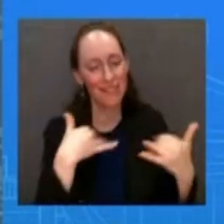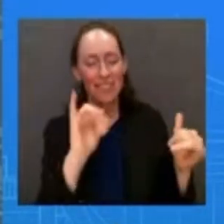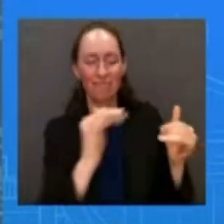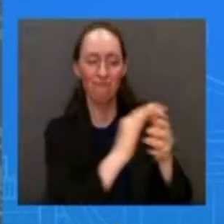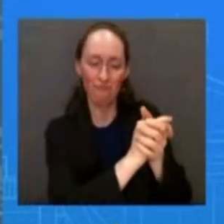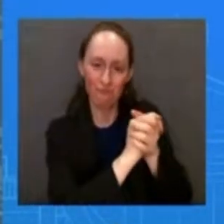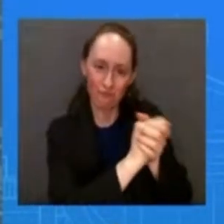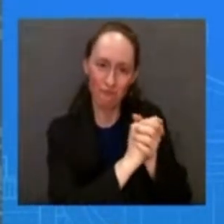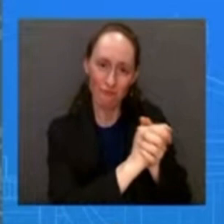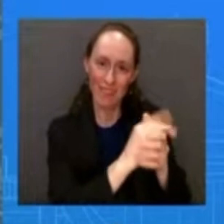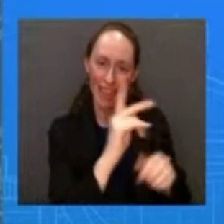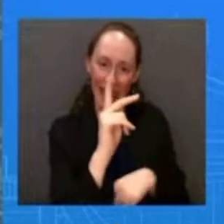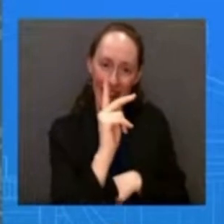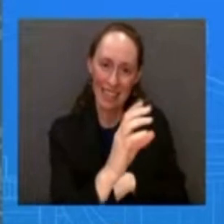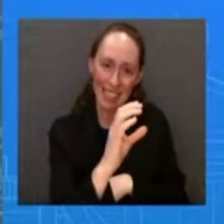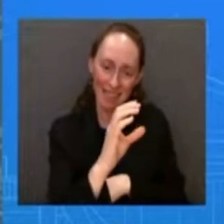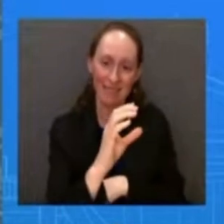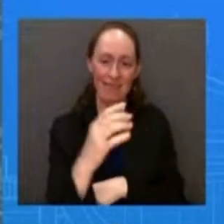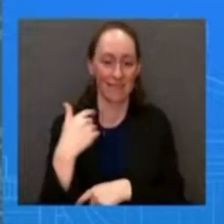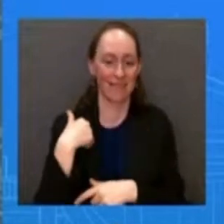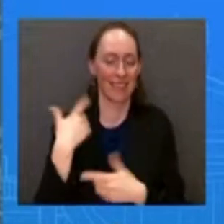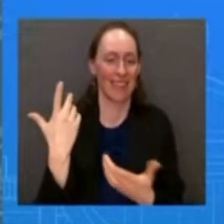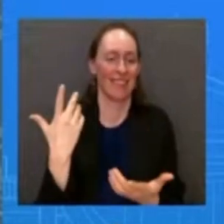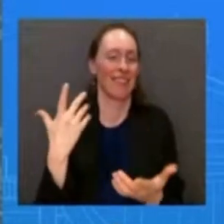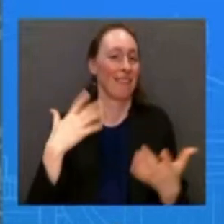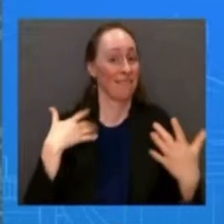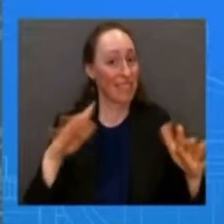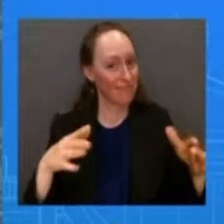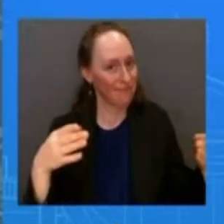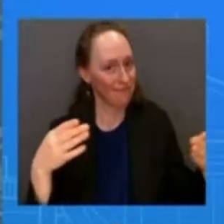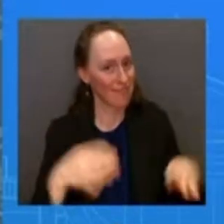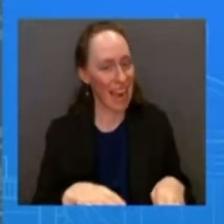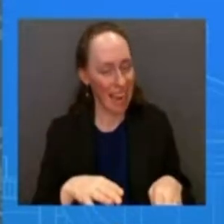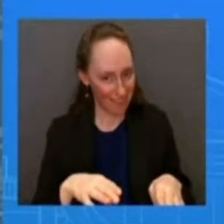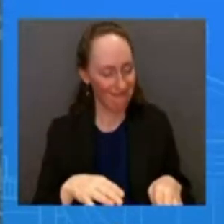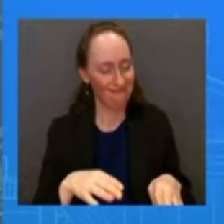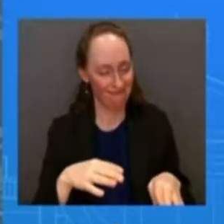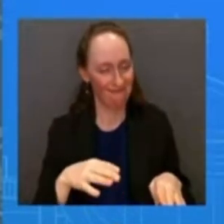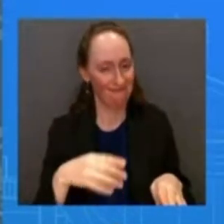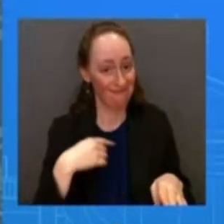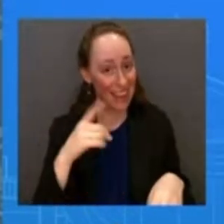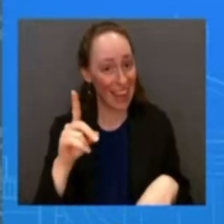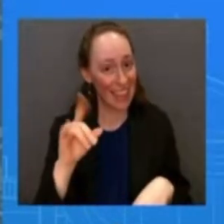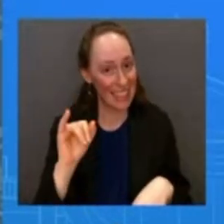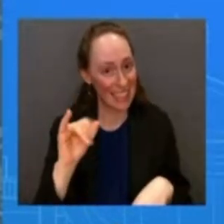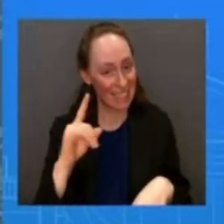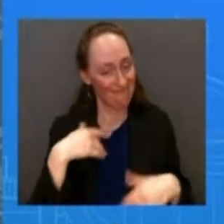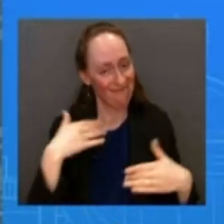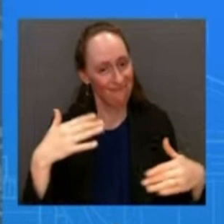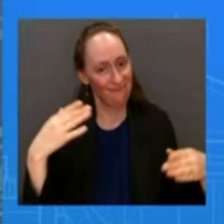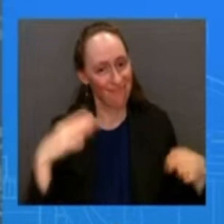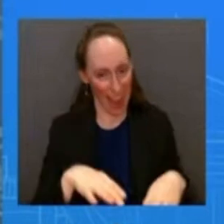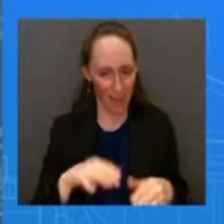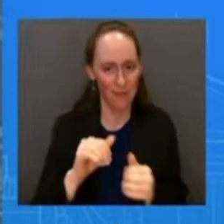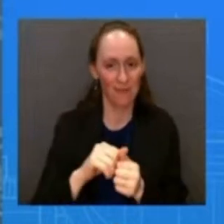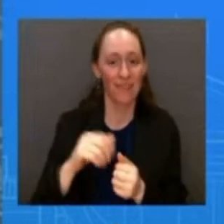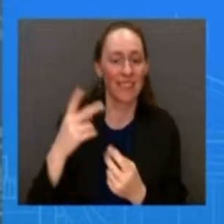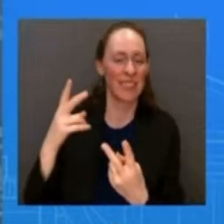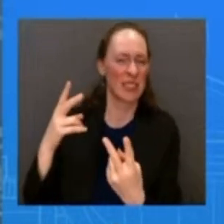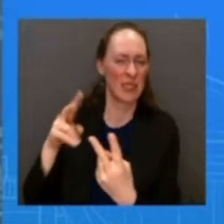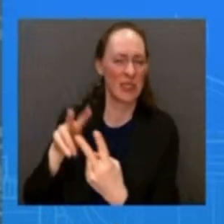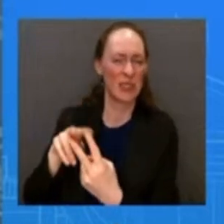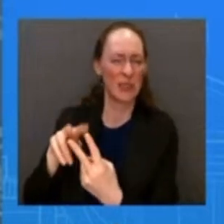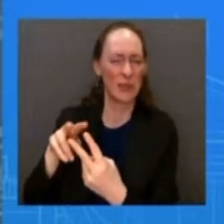following this I did get into a a bet with representatives Davids and Cleaver so they have some Philly